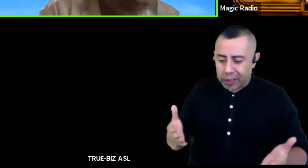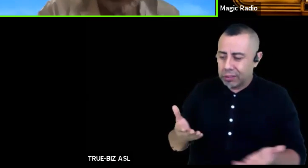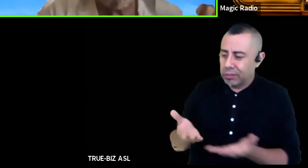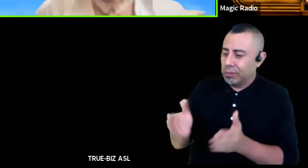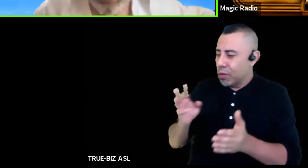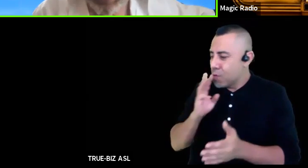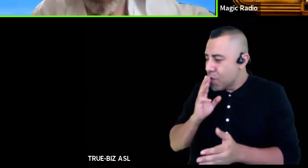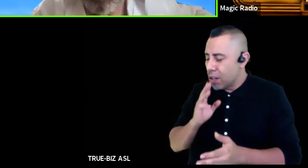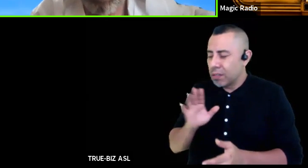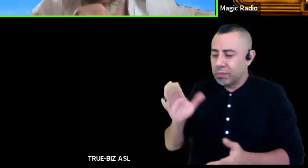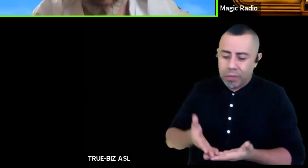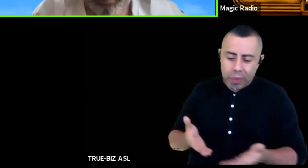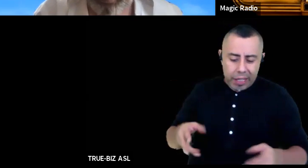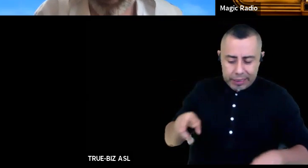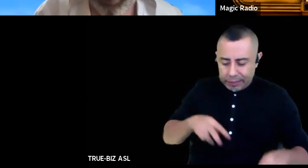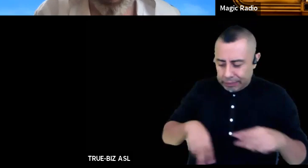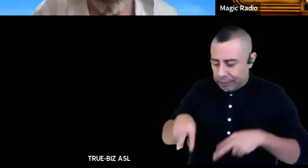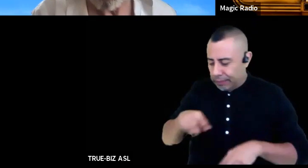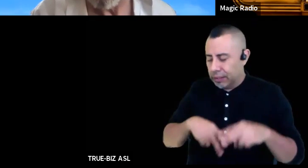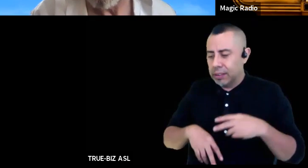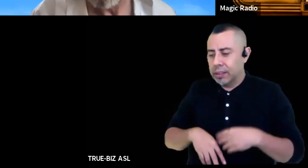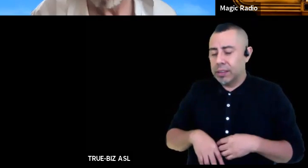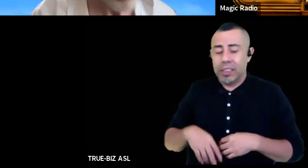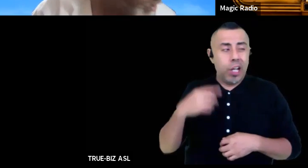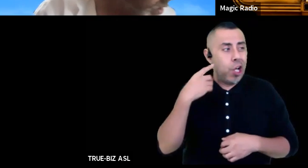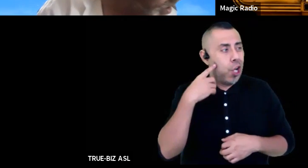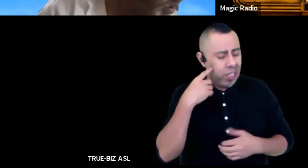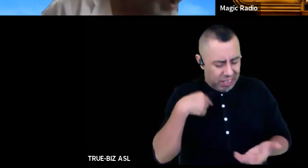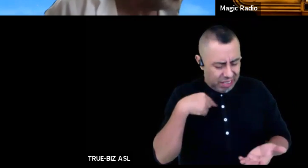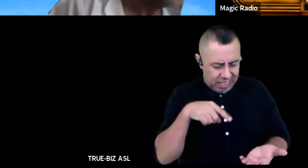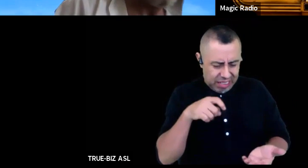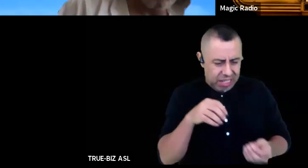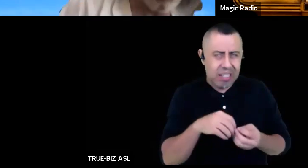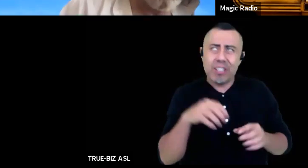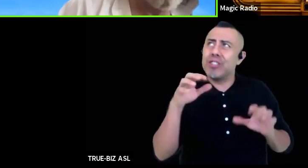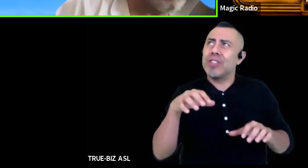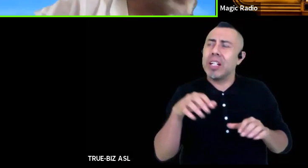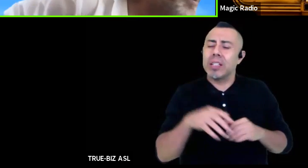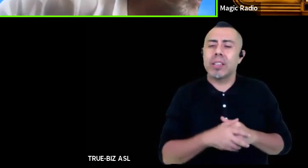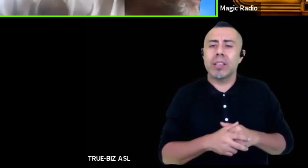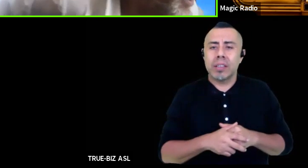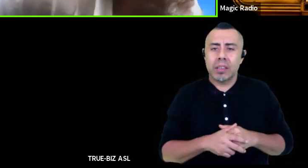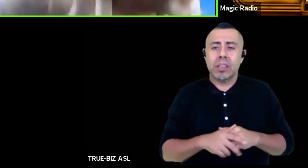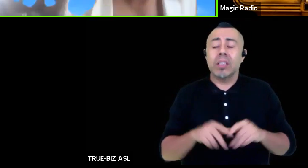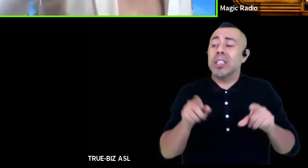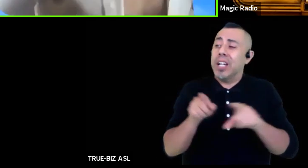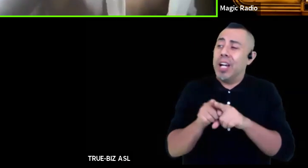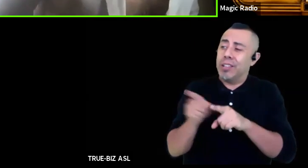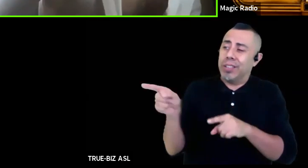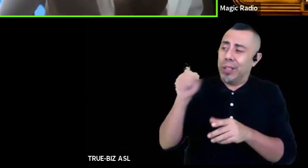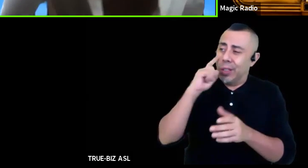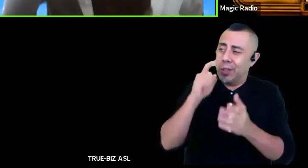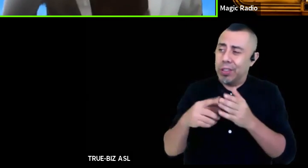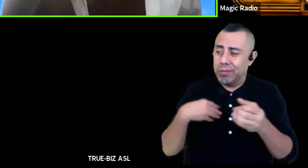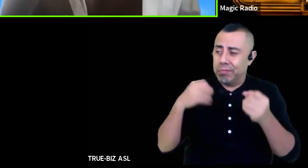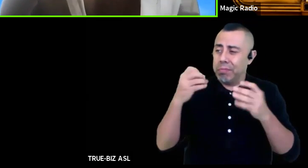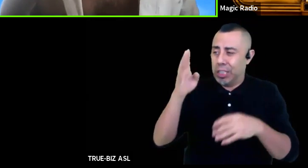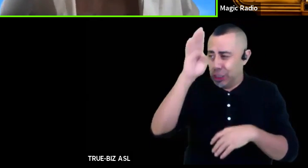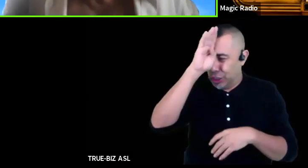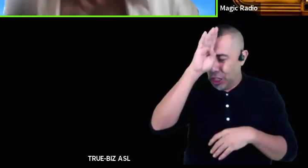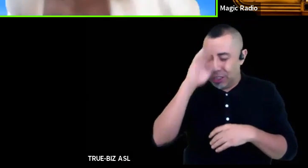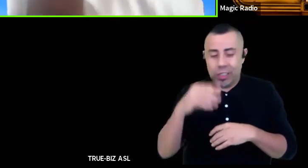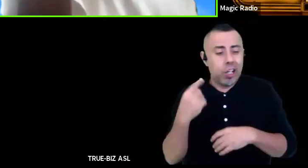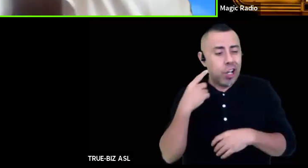still need rain pause he takes in the presence of the sharks oh hello gentlemen how are you all today